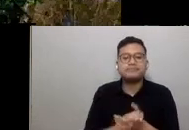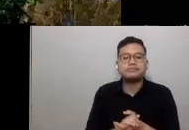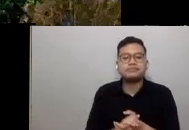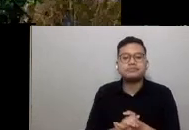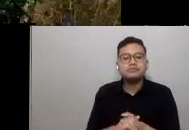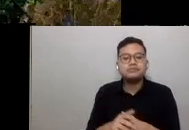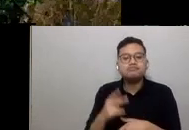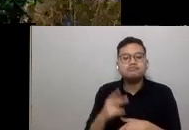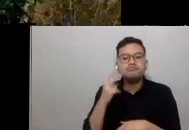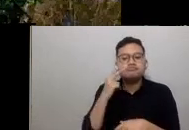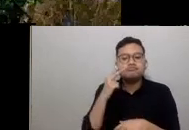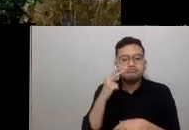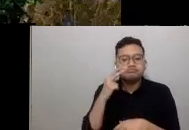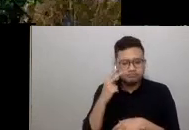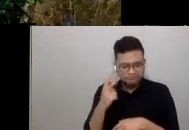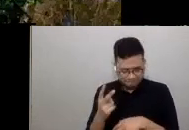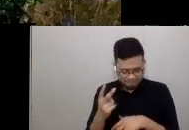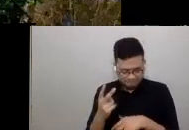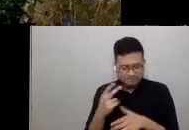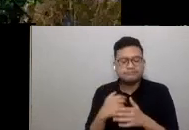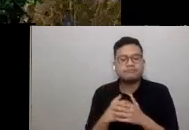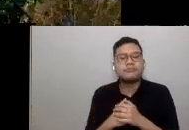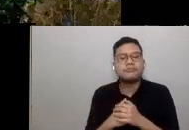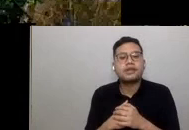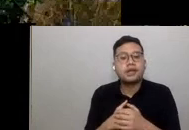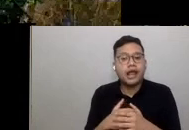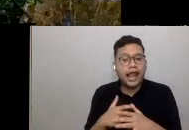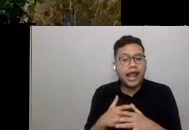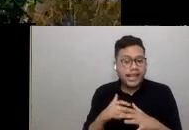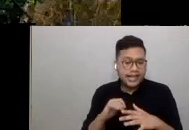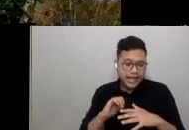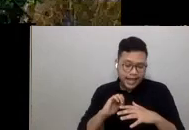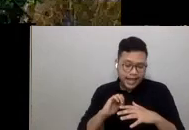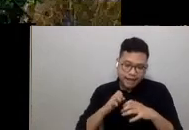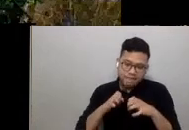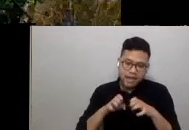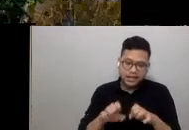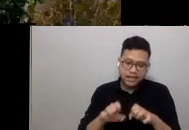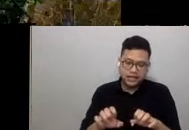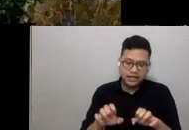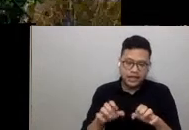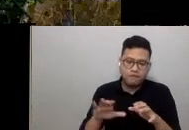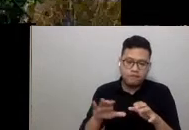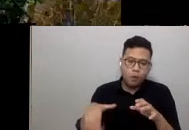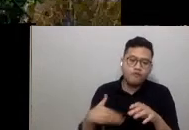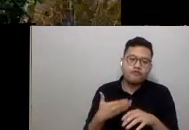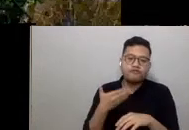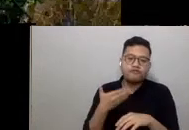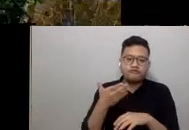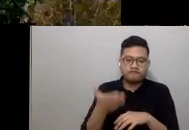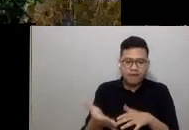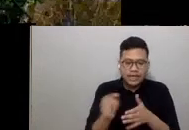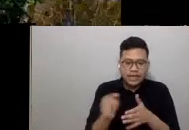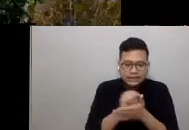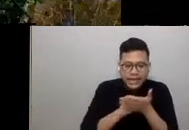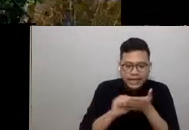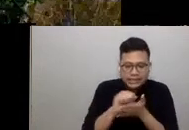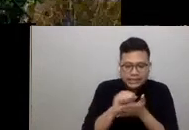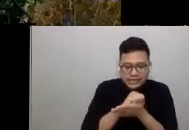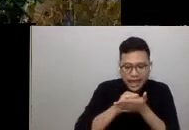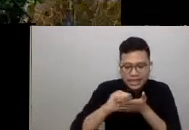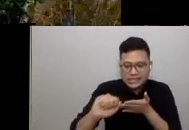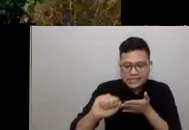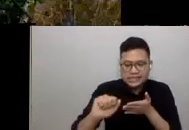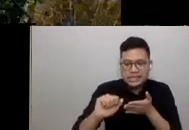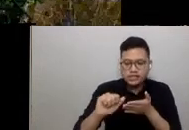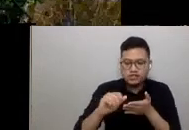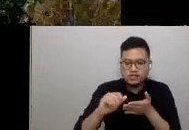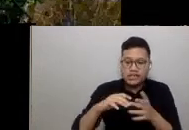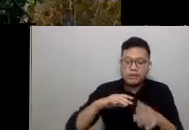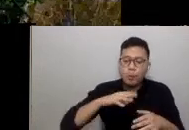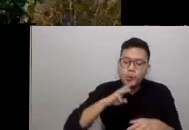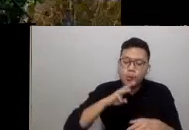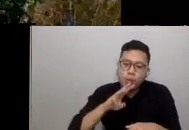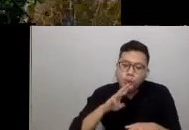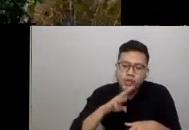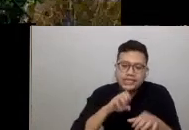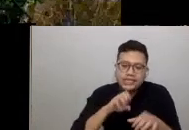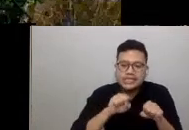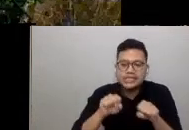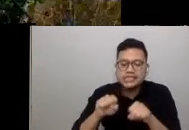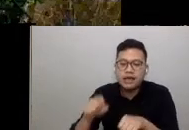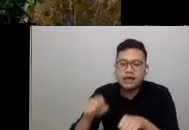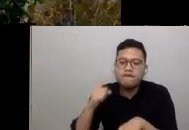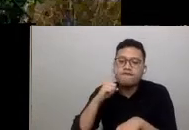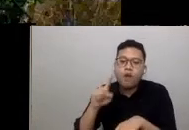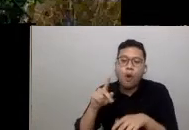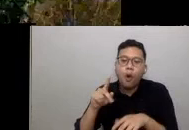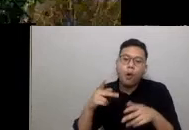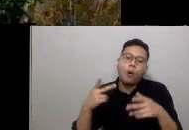through our cities, they effectively provided modern urban sanitisation systems for public health. But by the 20th century, we